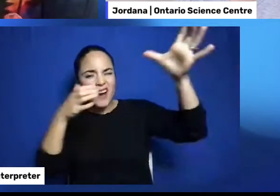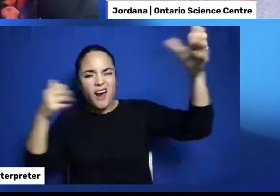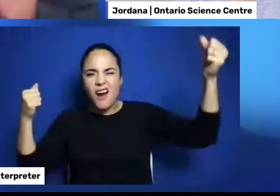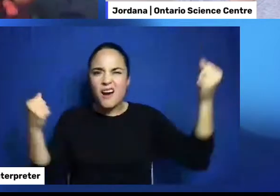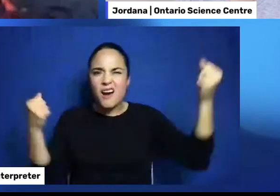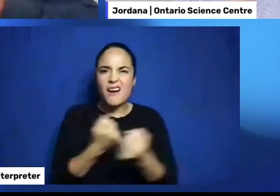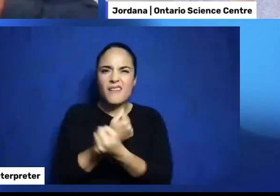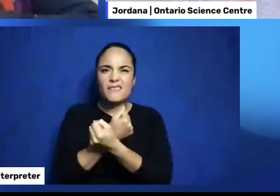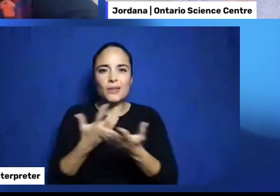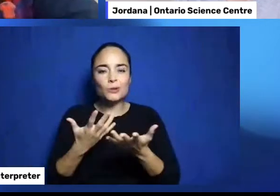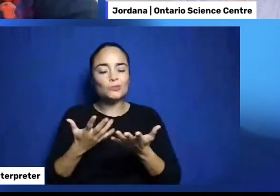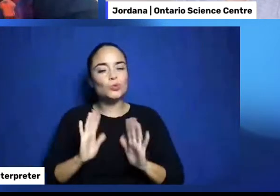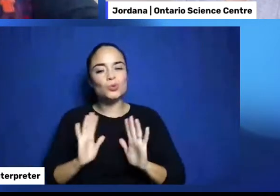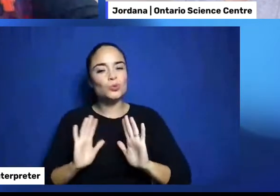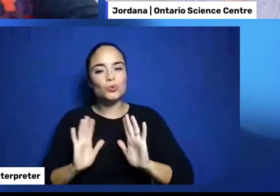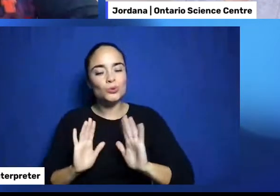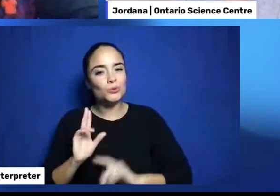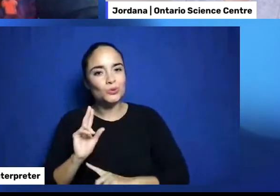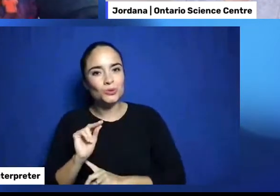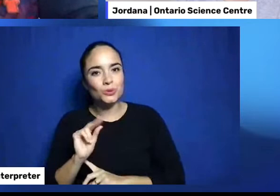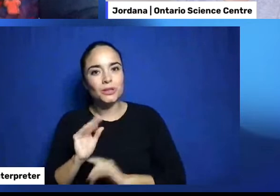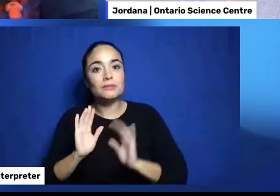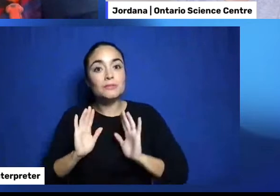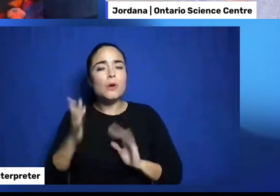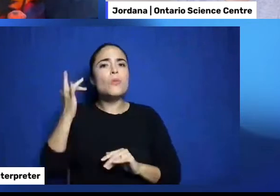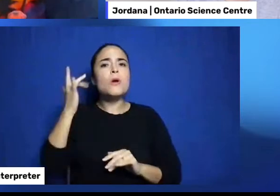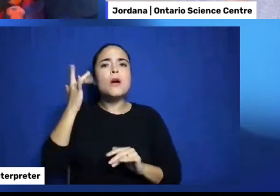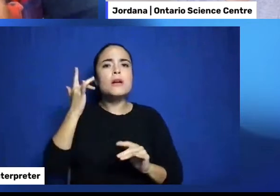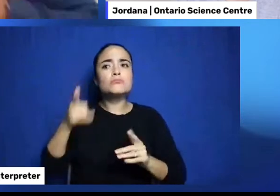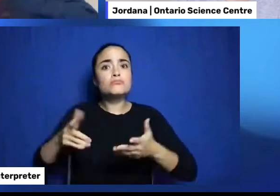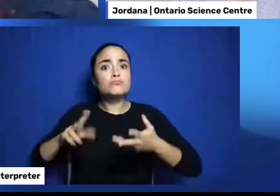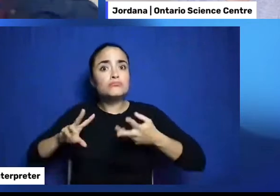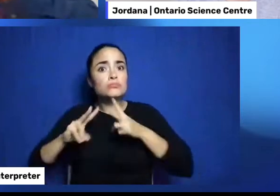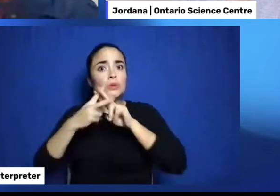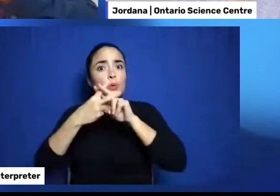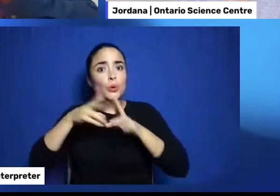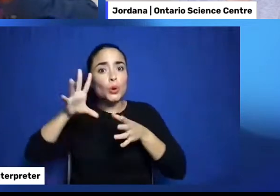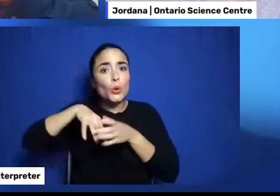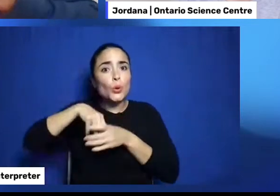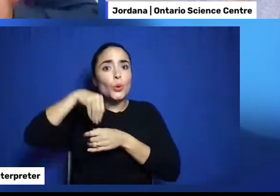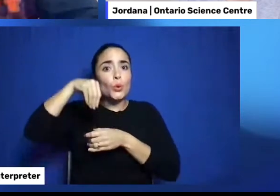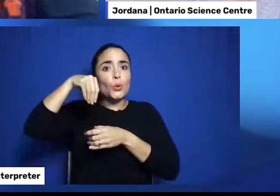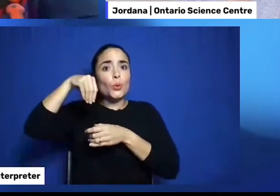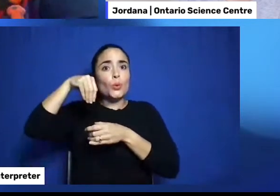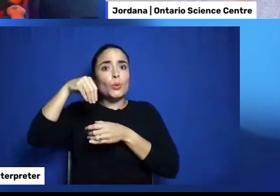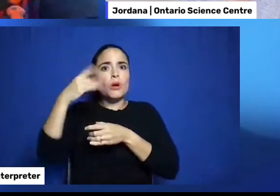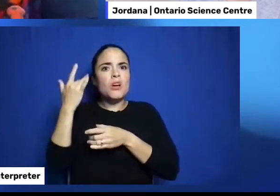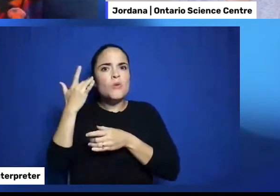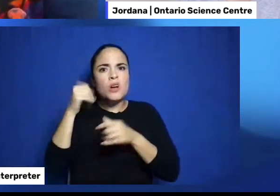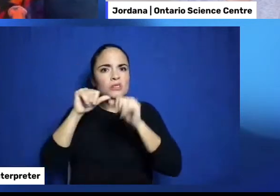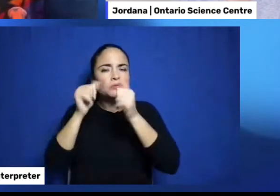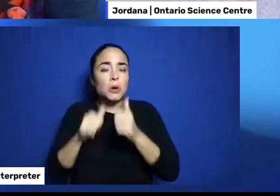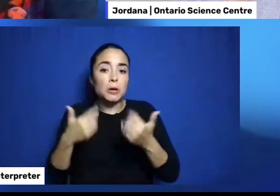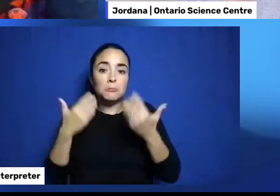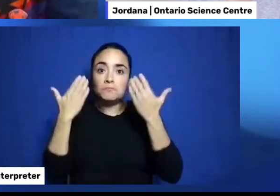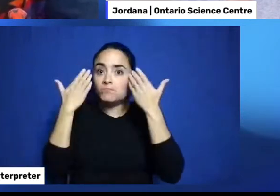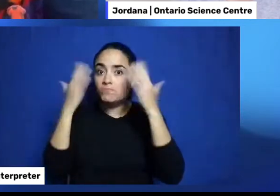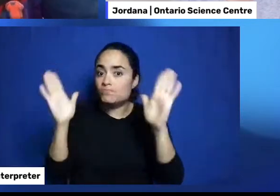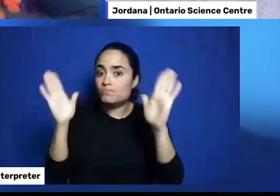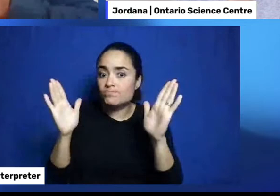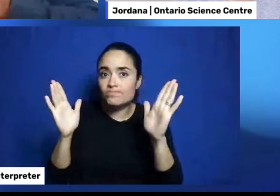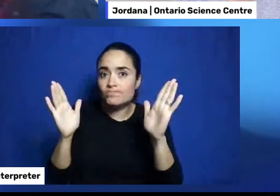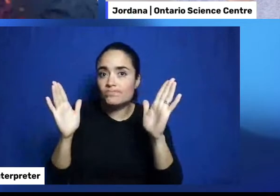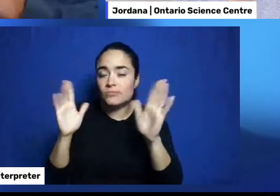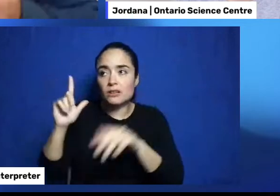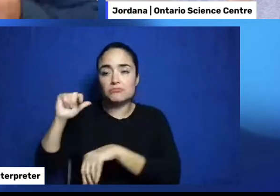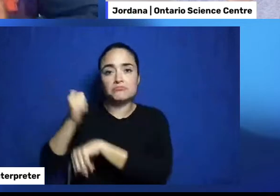Why a teepee is made into a cone. I can talk about the benefits. Of having it as a cone. But, I don't know why. We made it